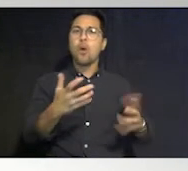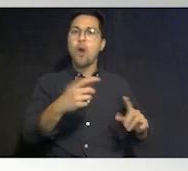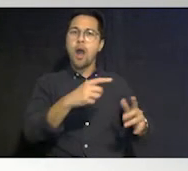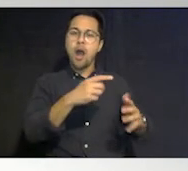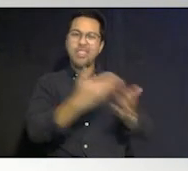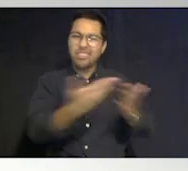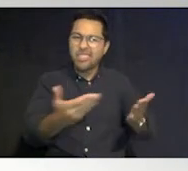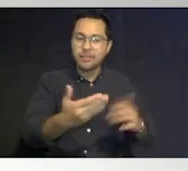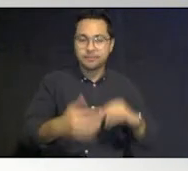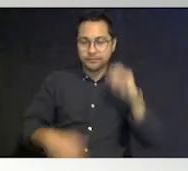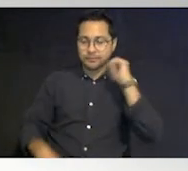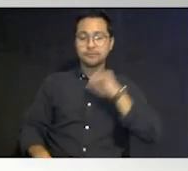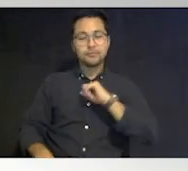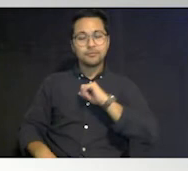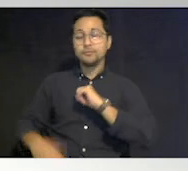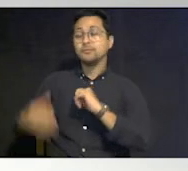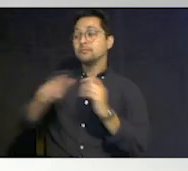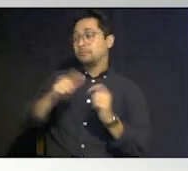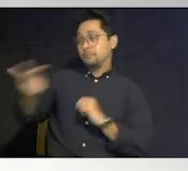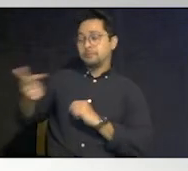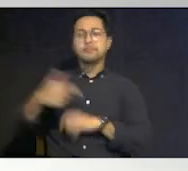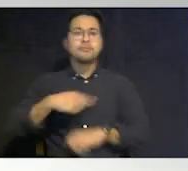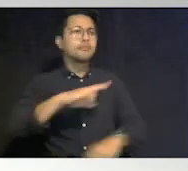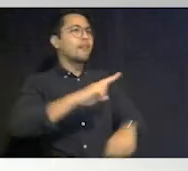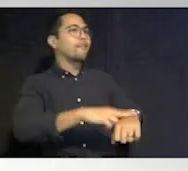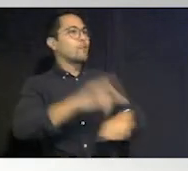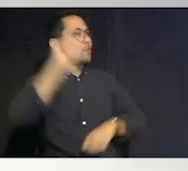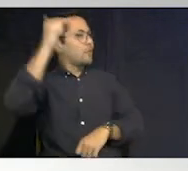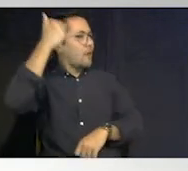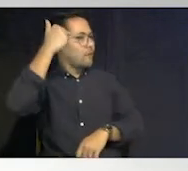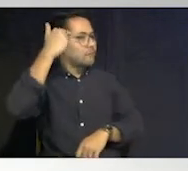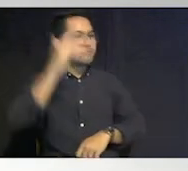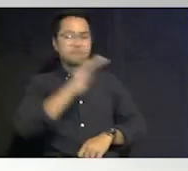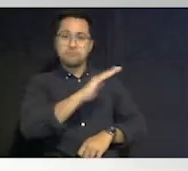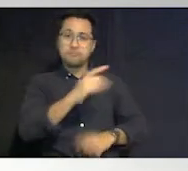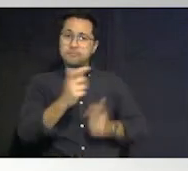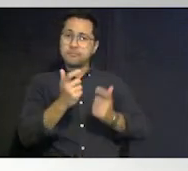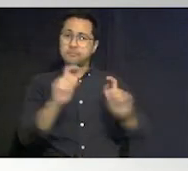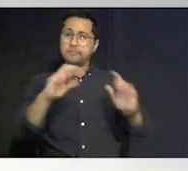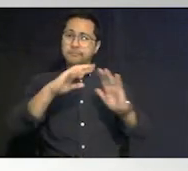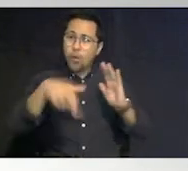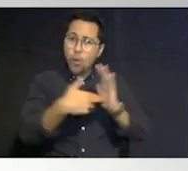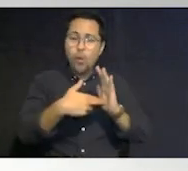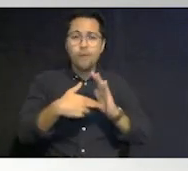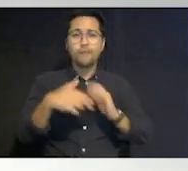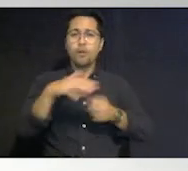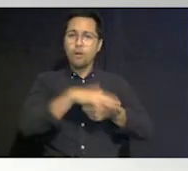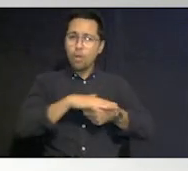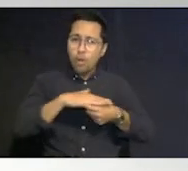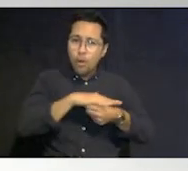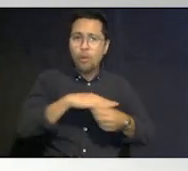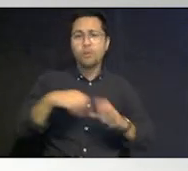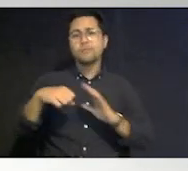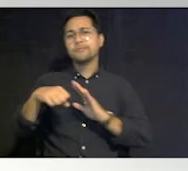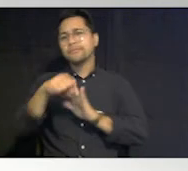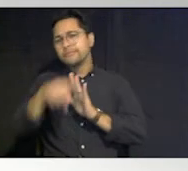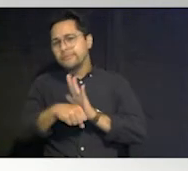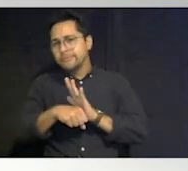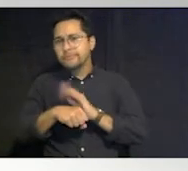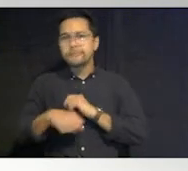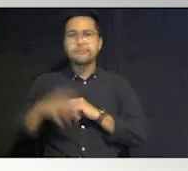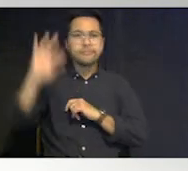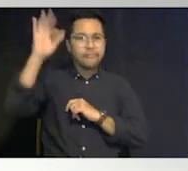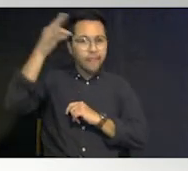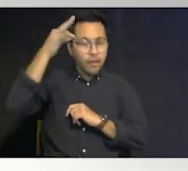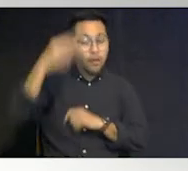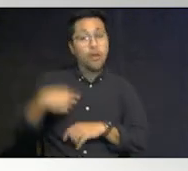and of course government plays a large role in response both local state and of course federal another thing